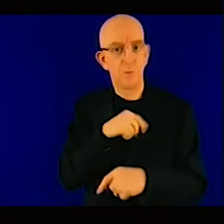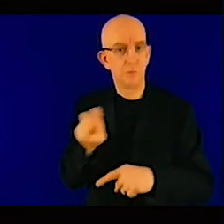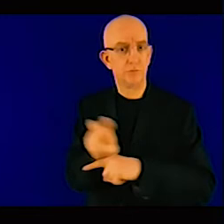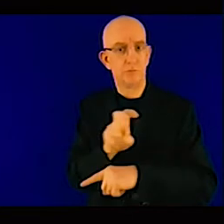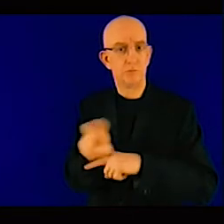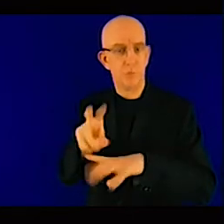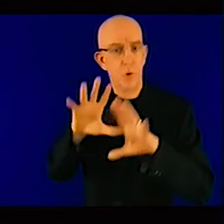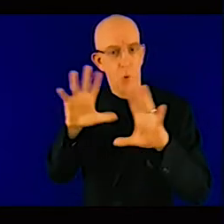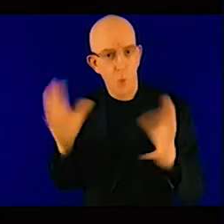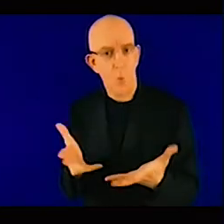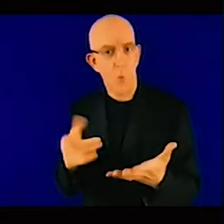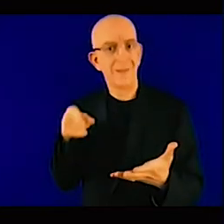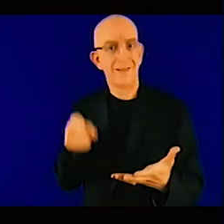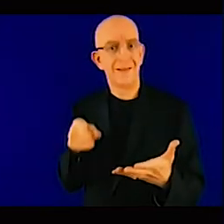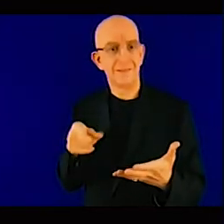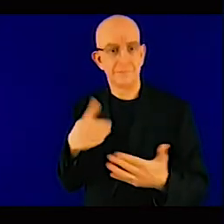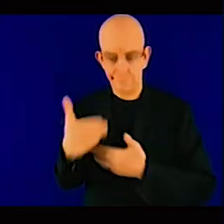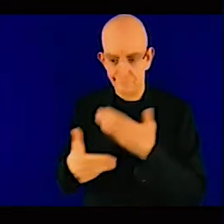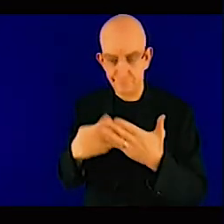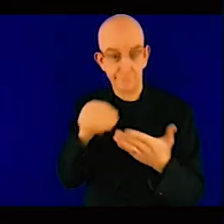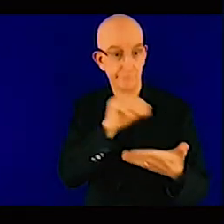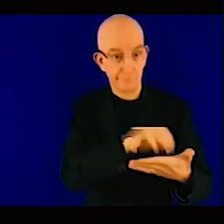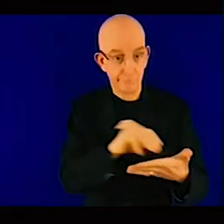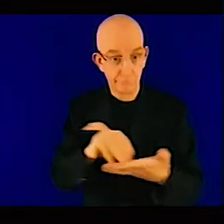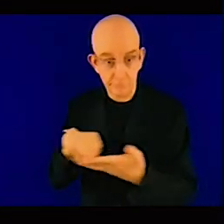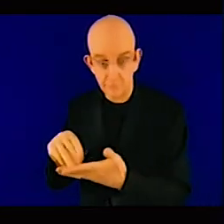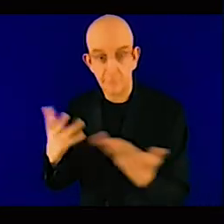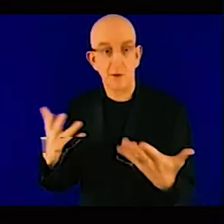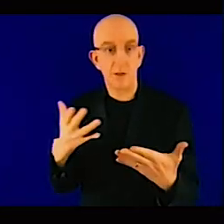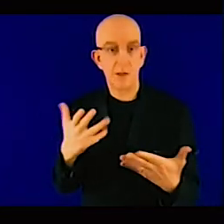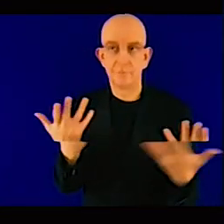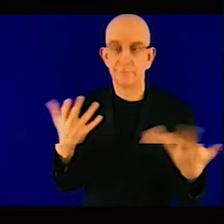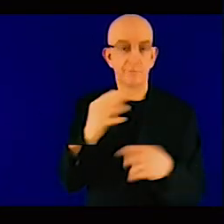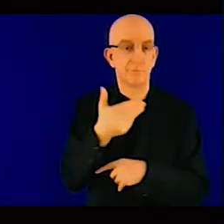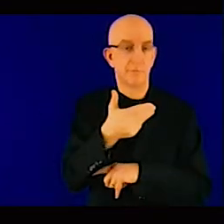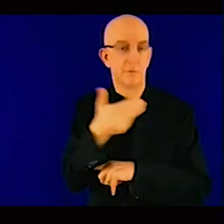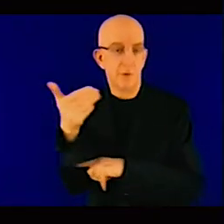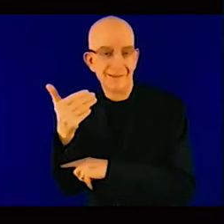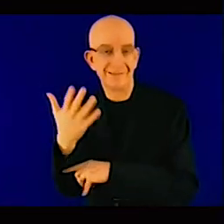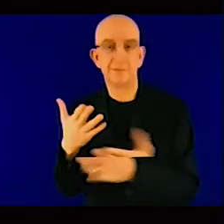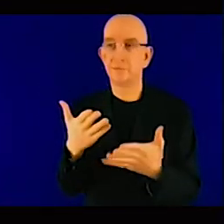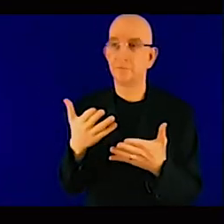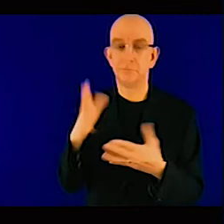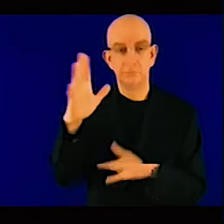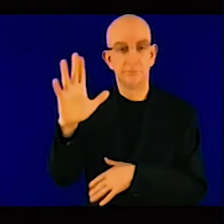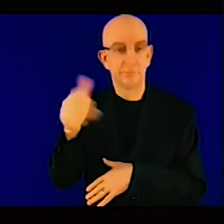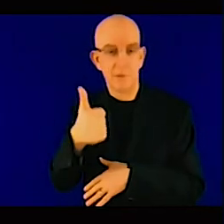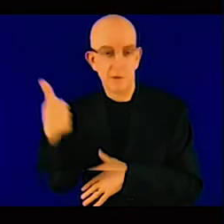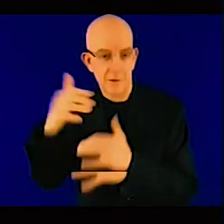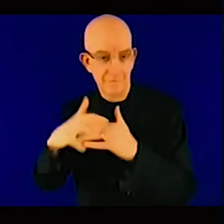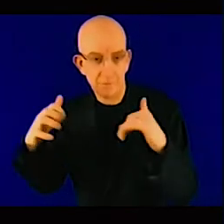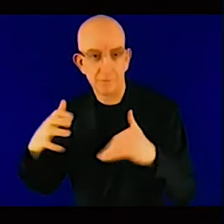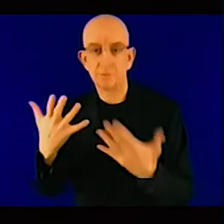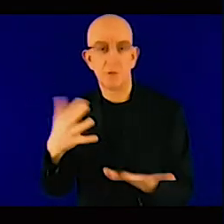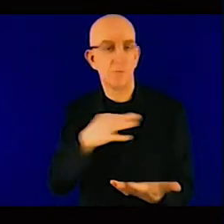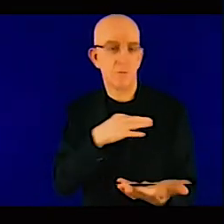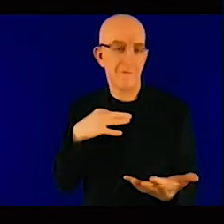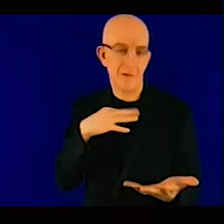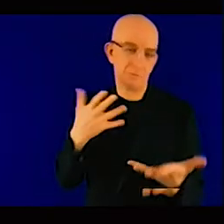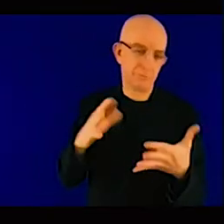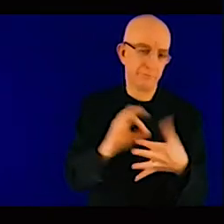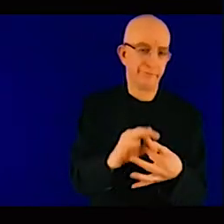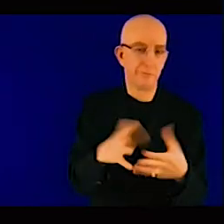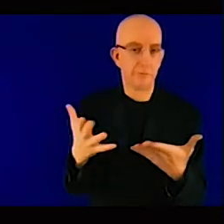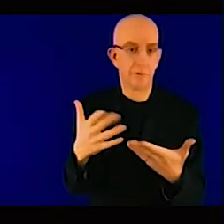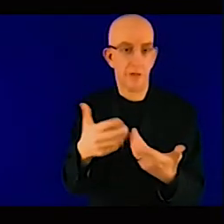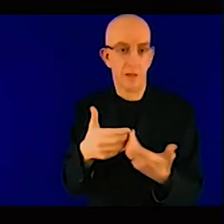everyone is aware that public investment will not fill the gap. So we need to cater in some